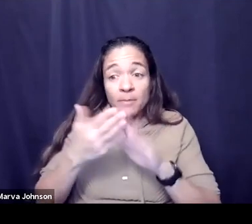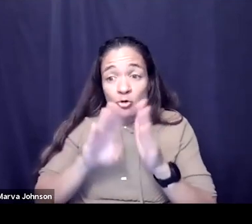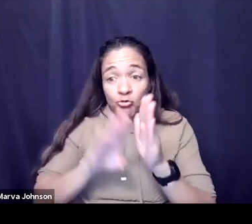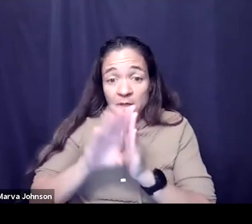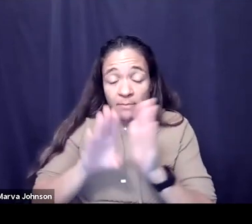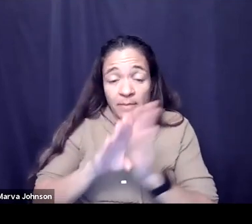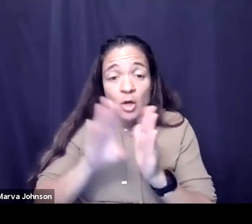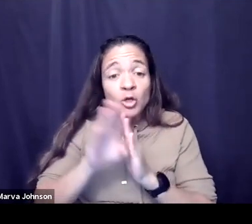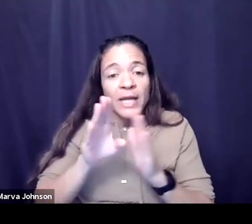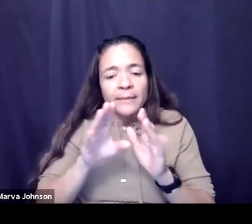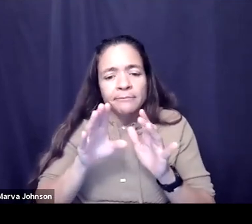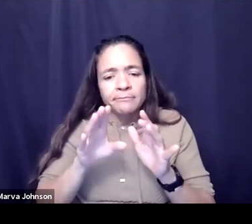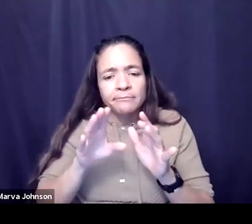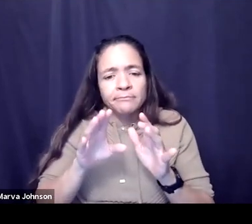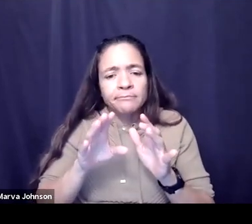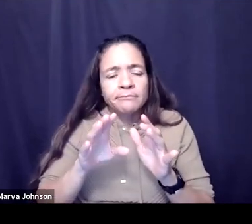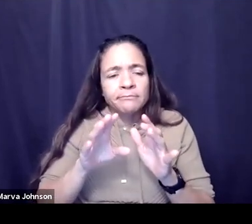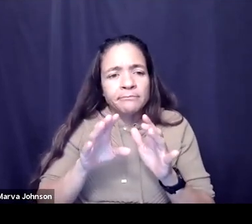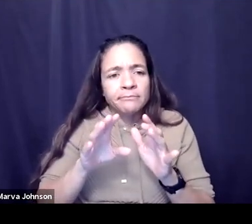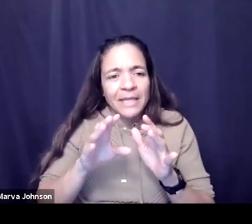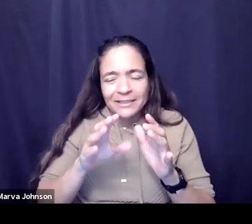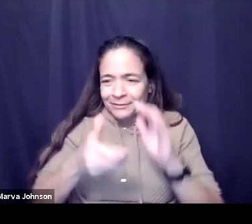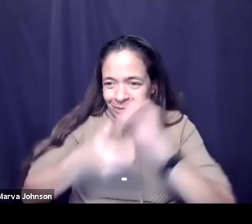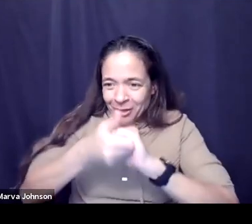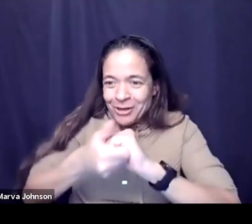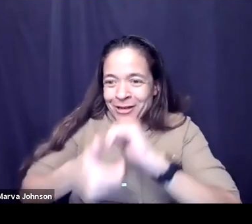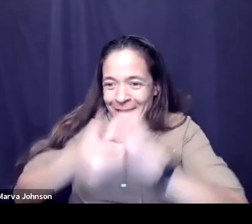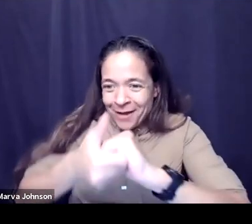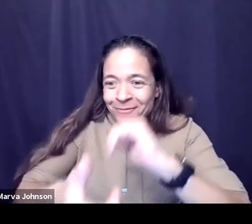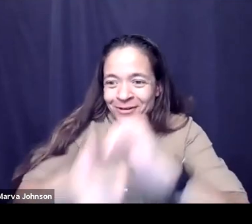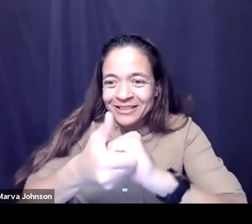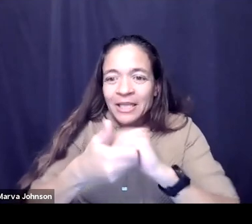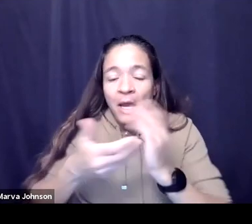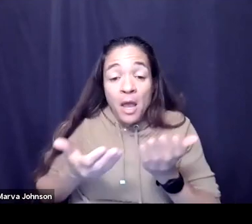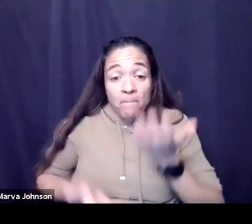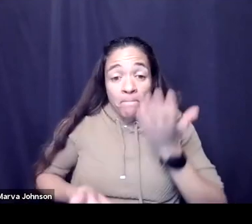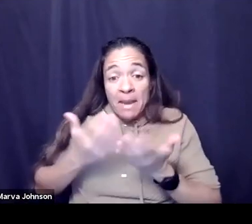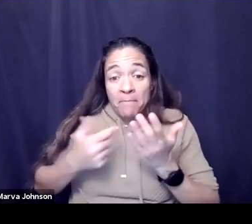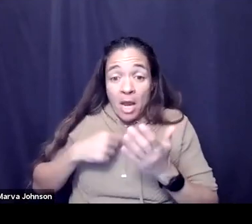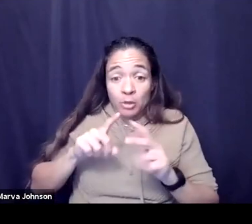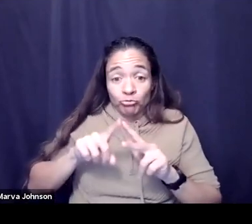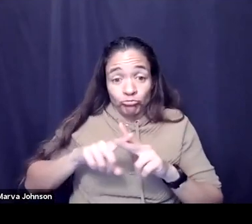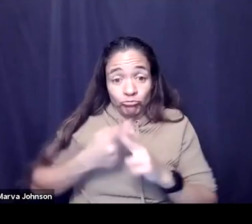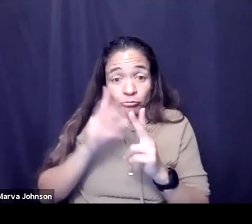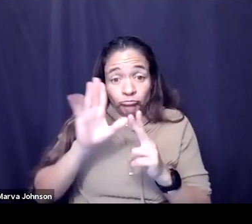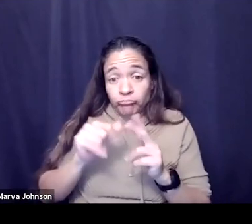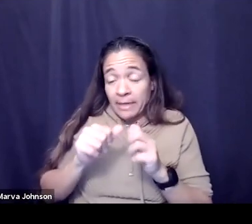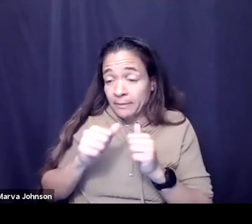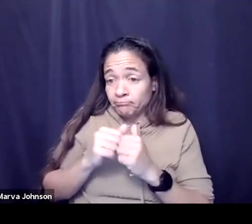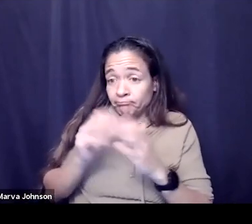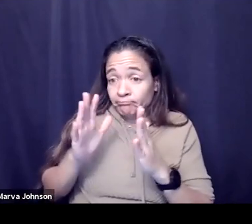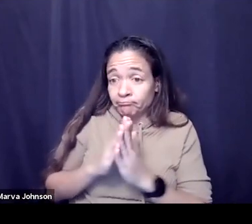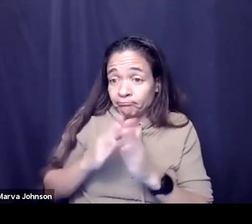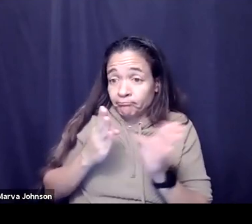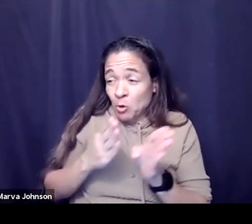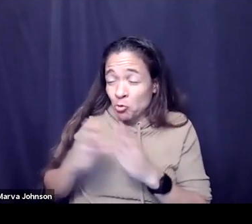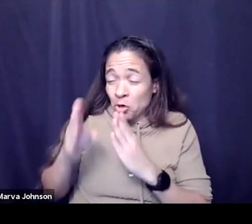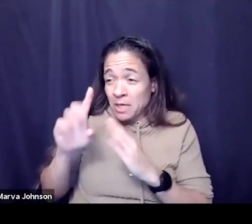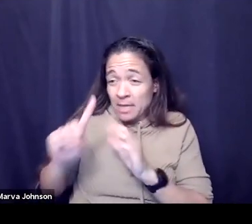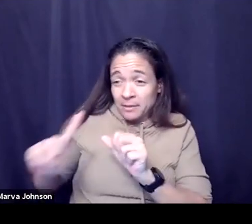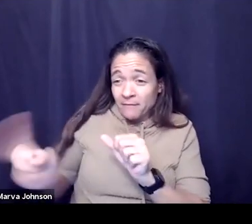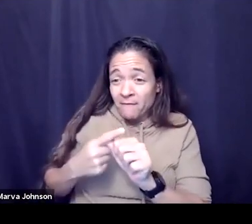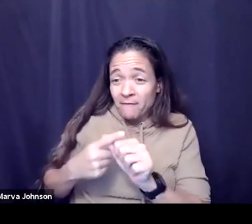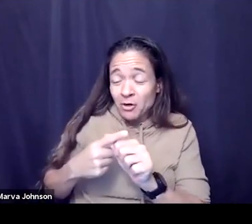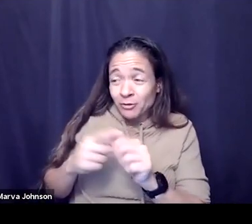you start by doing something for others you know you organize the first meeting the first conference